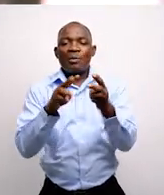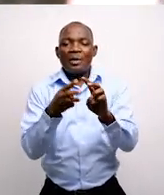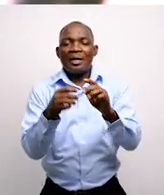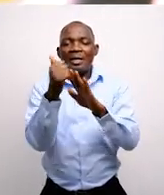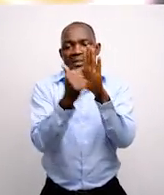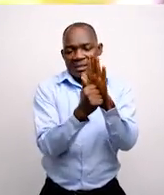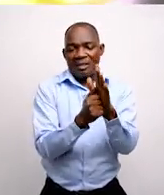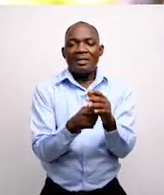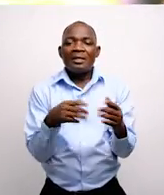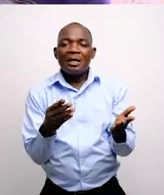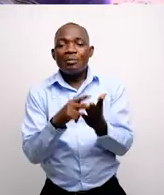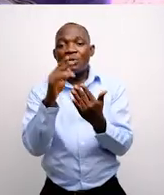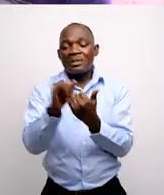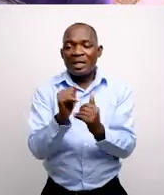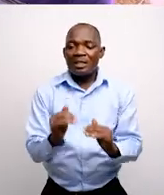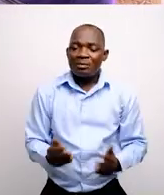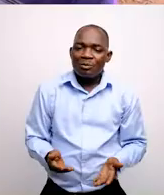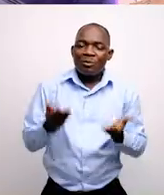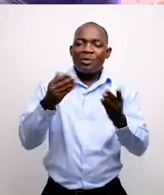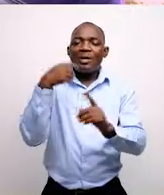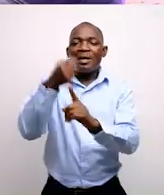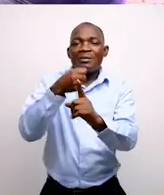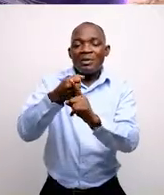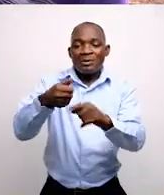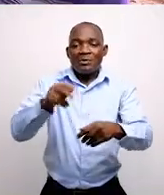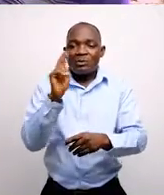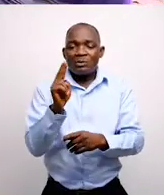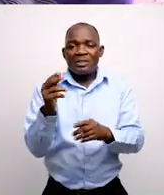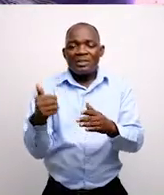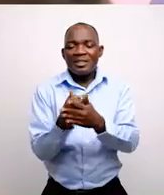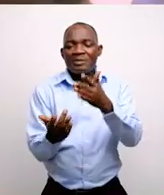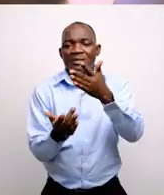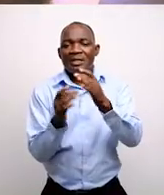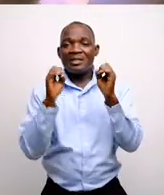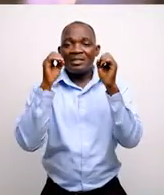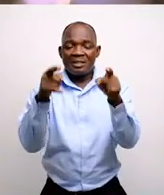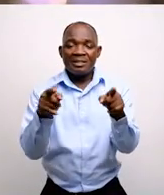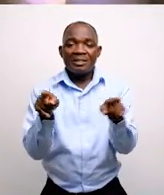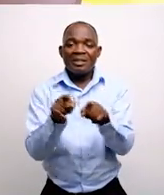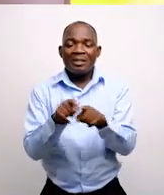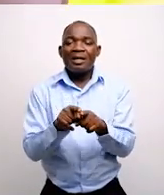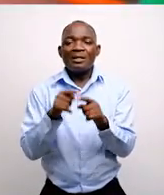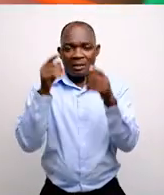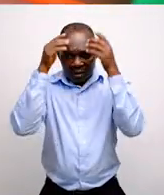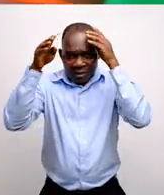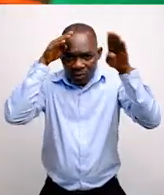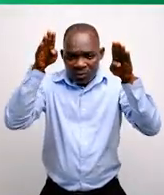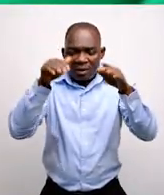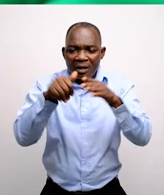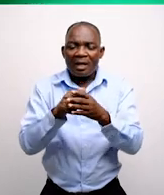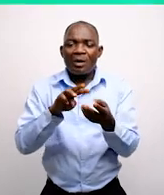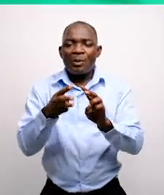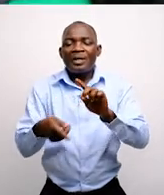Foundation's Climate Agenda pillar, which promotes and advocates for youth-centered climate education and